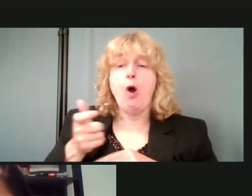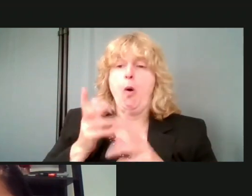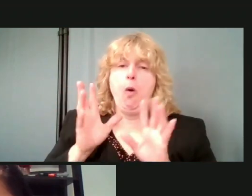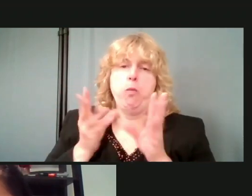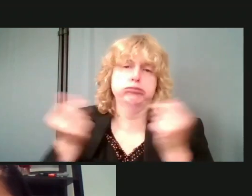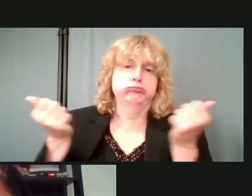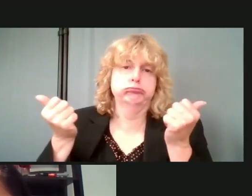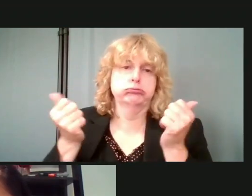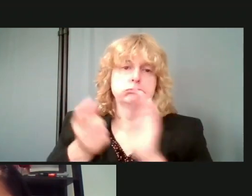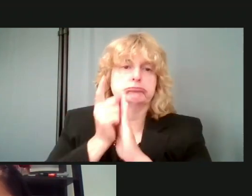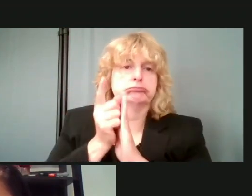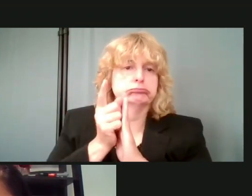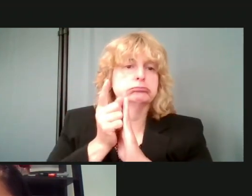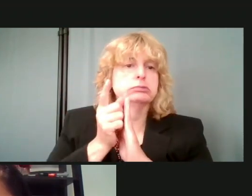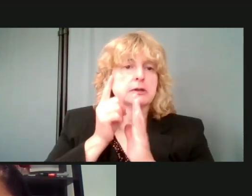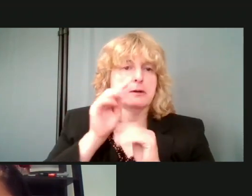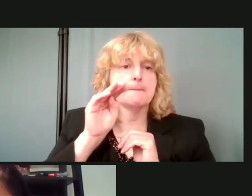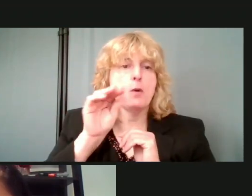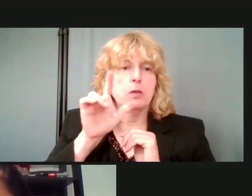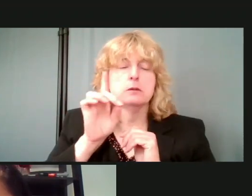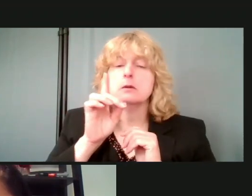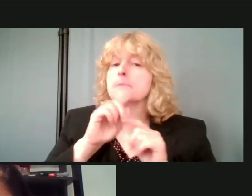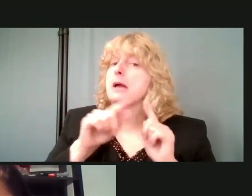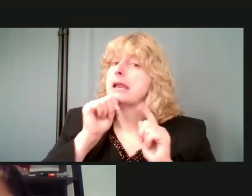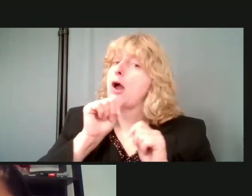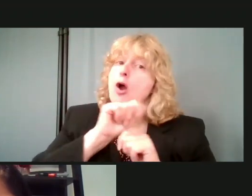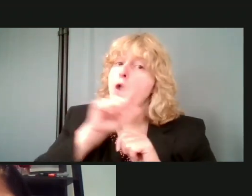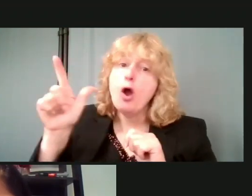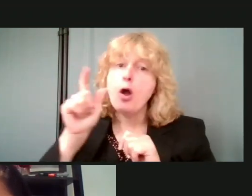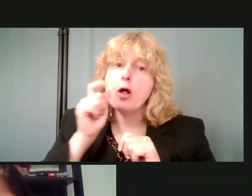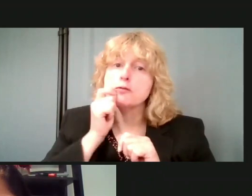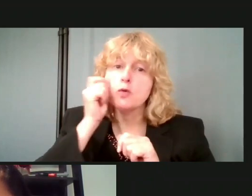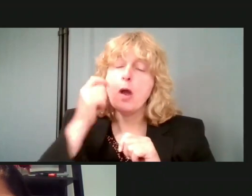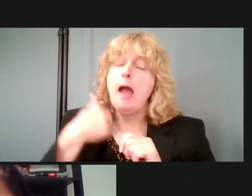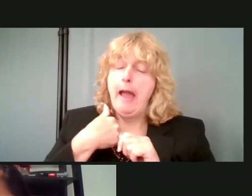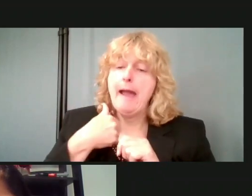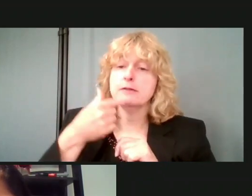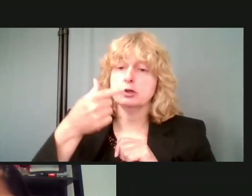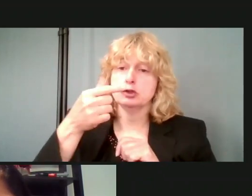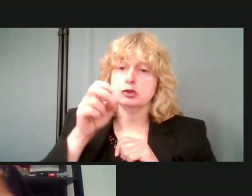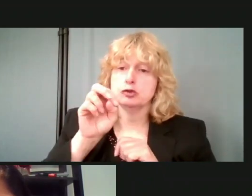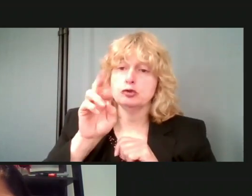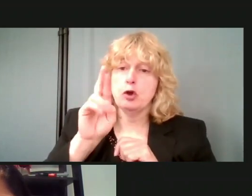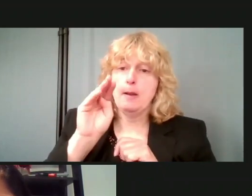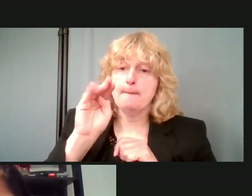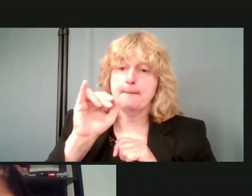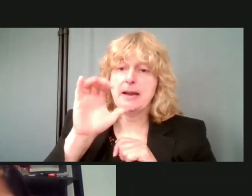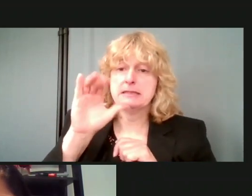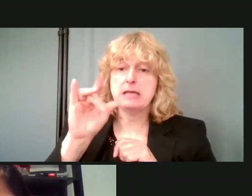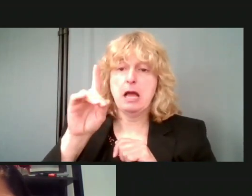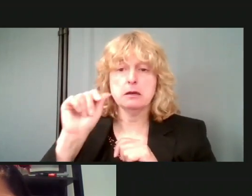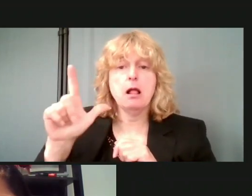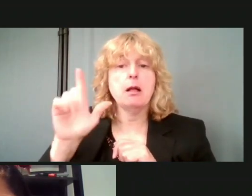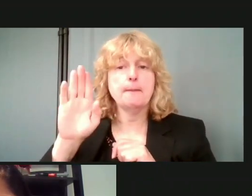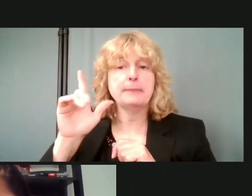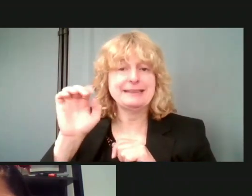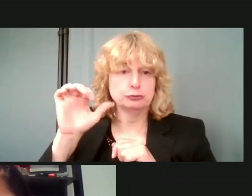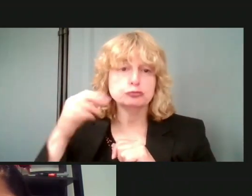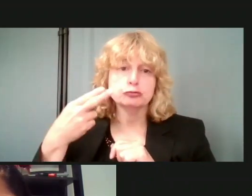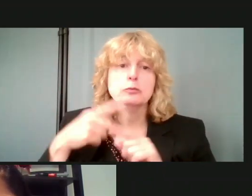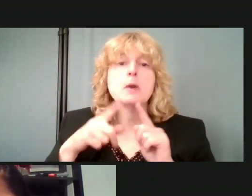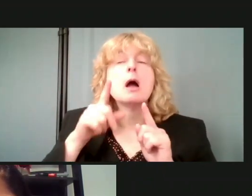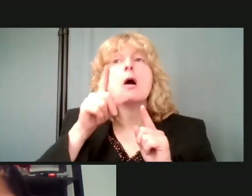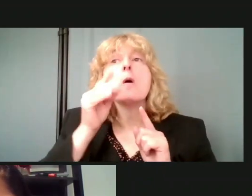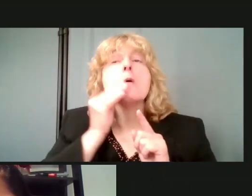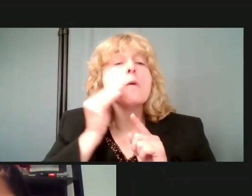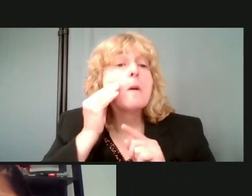you can get those, not, not every store carries germicidal bleach, but, uh, I have found them say it like the Home Depots of the world.